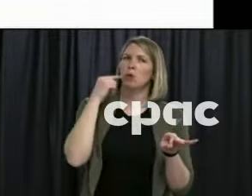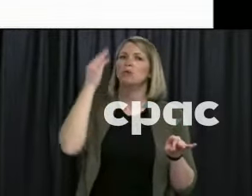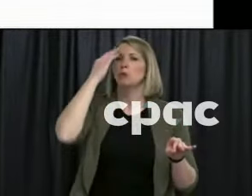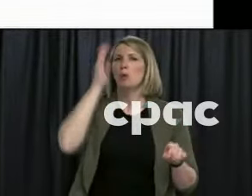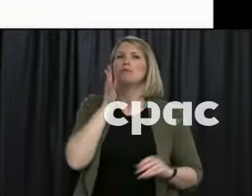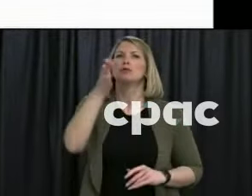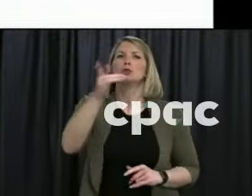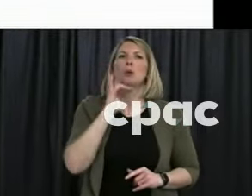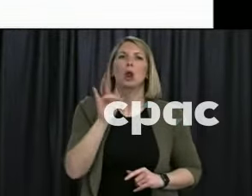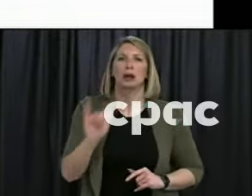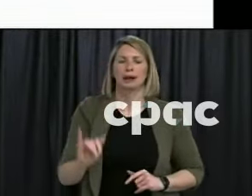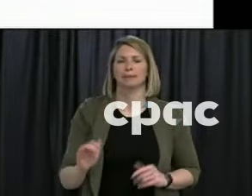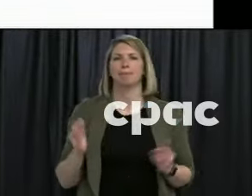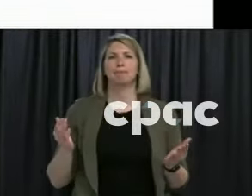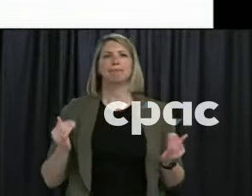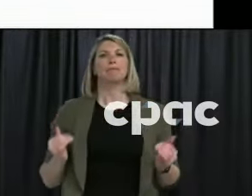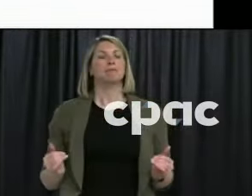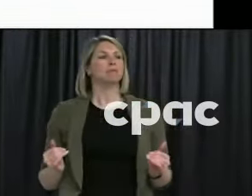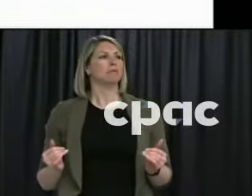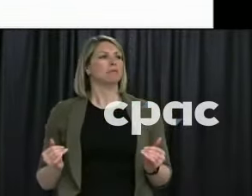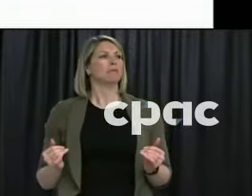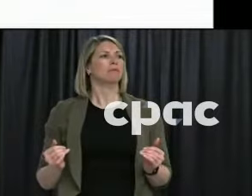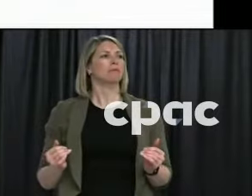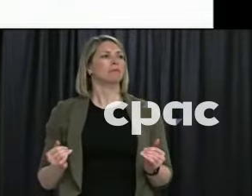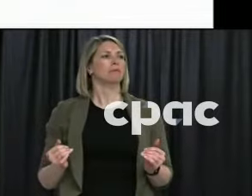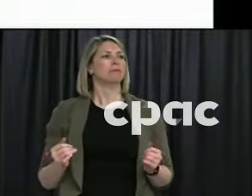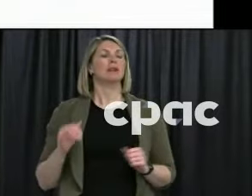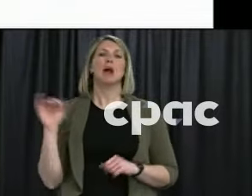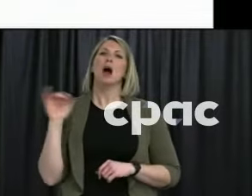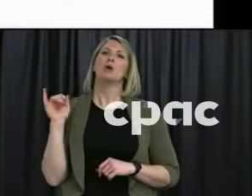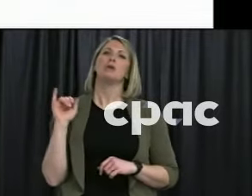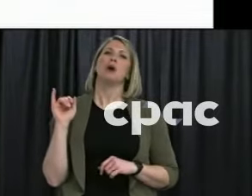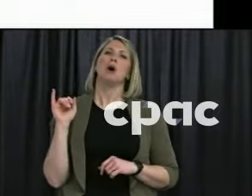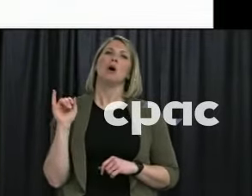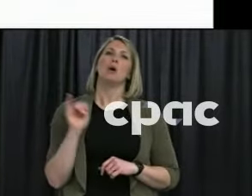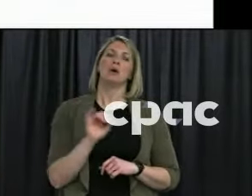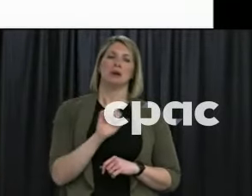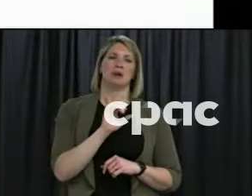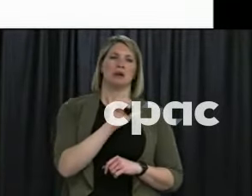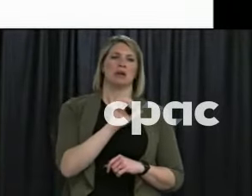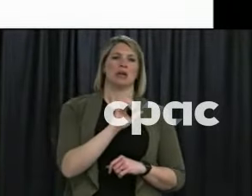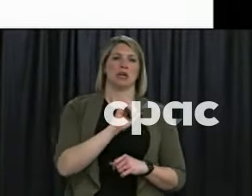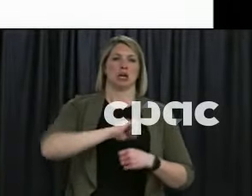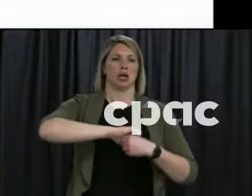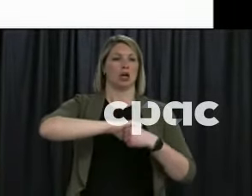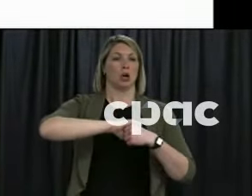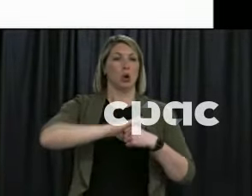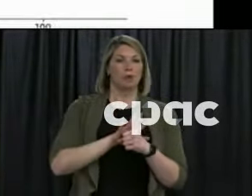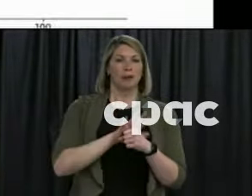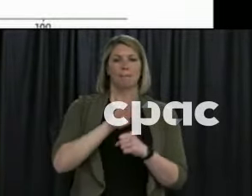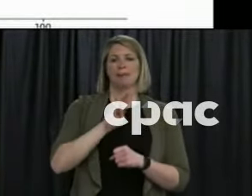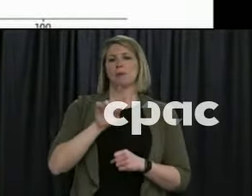The other thing I wanted to touch on today was the impact of the SARS-CoV-2 B117 variant.